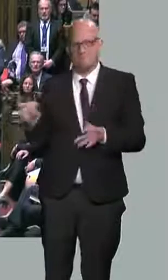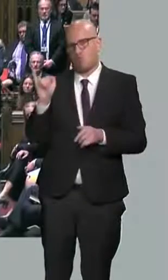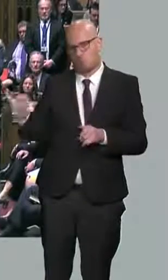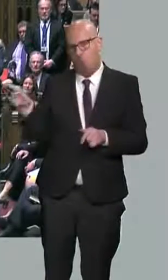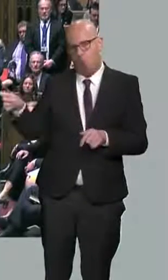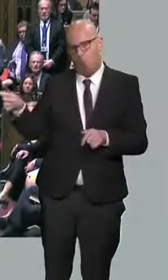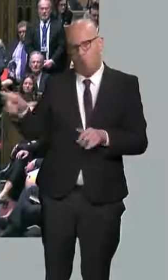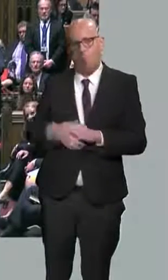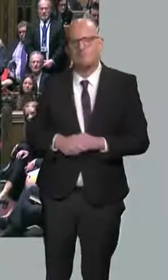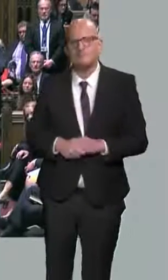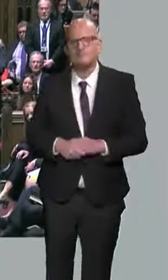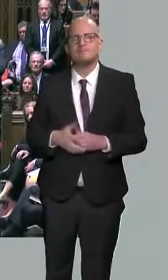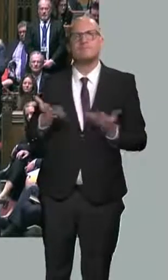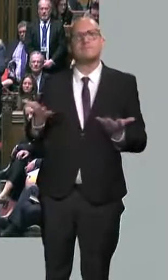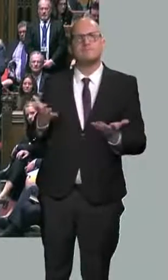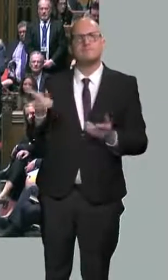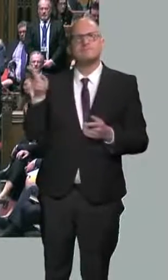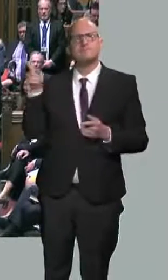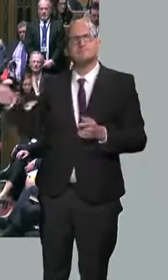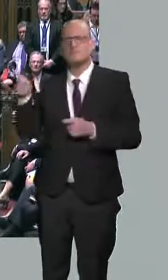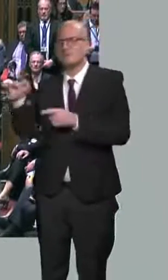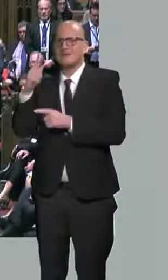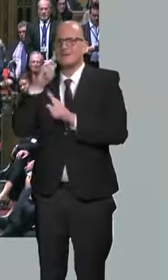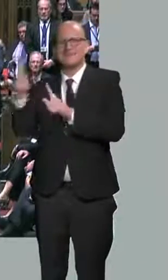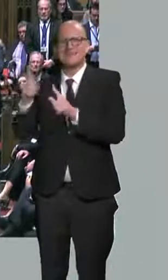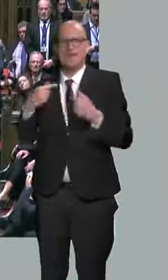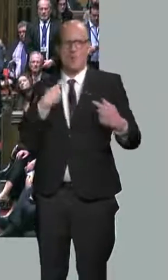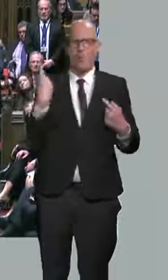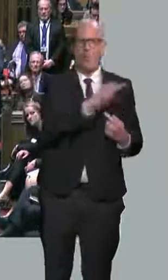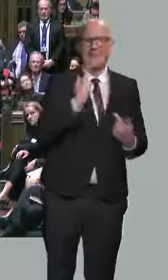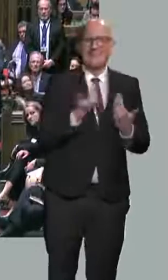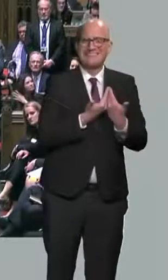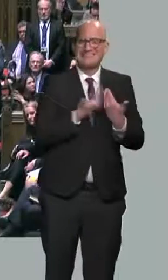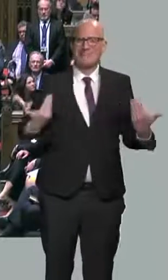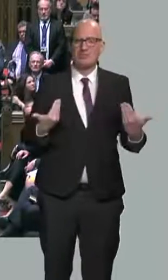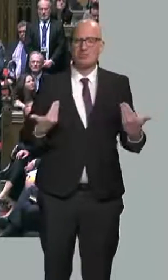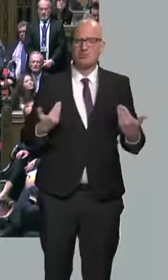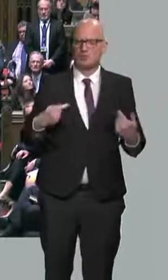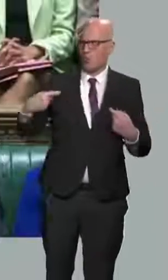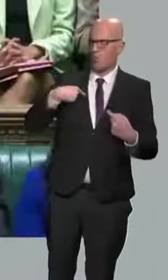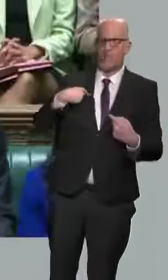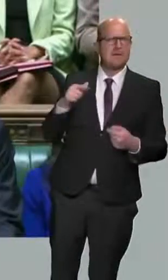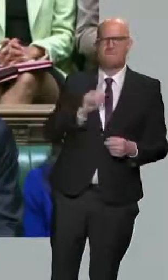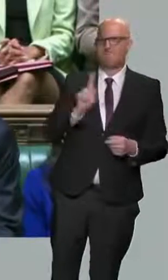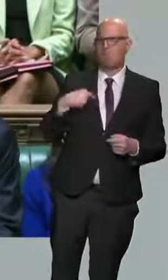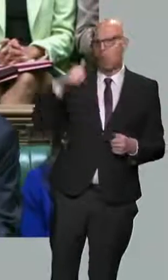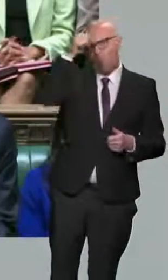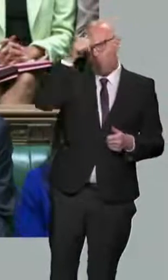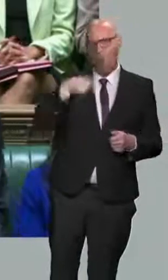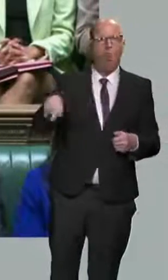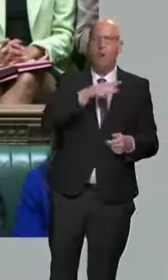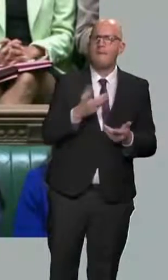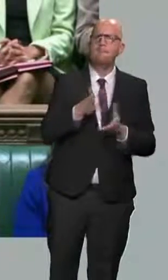authoritarian mind perceives as division, we know, are the passionate disagreements at the heart of our living, breathing